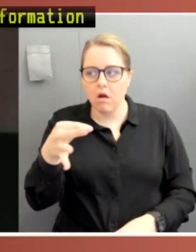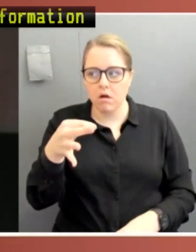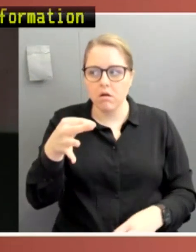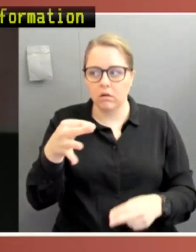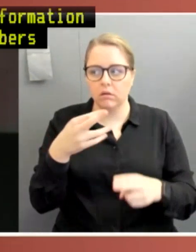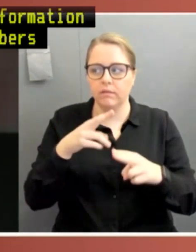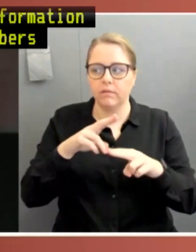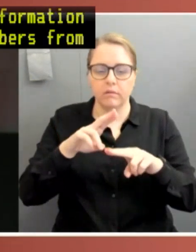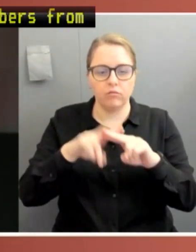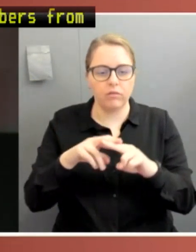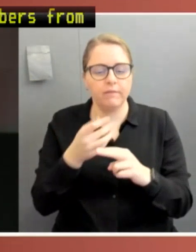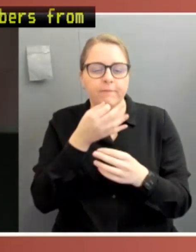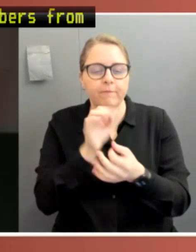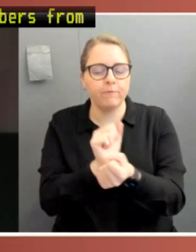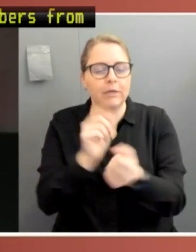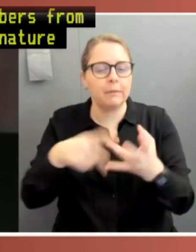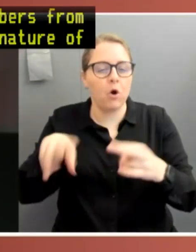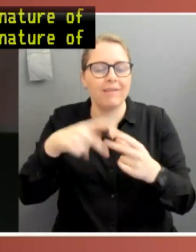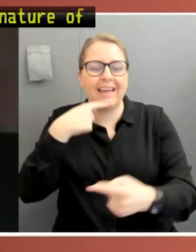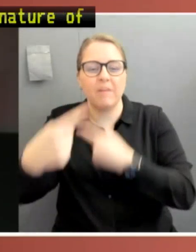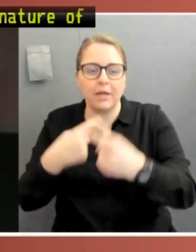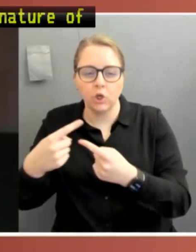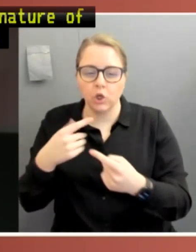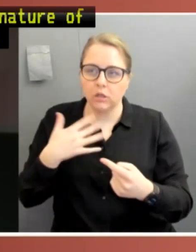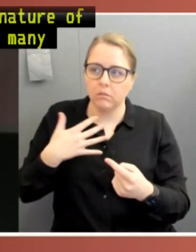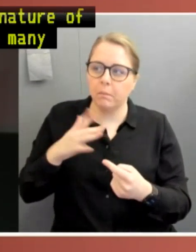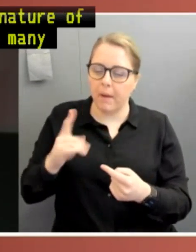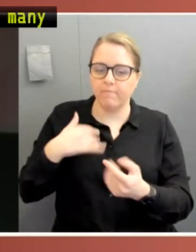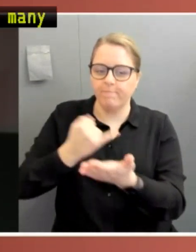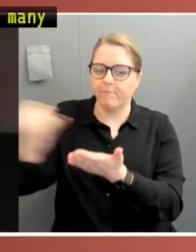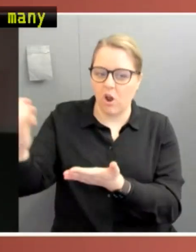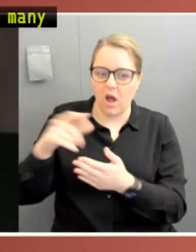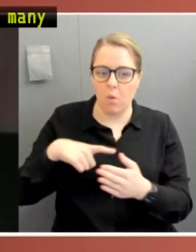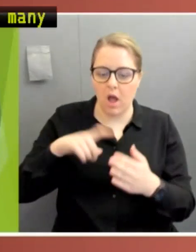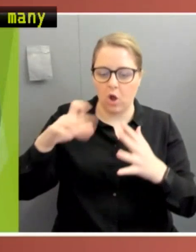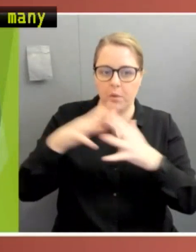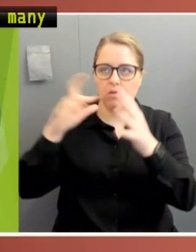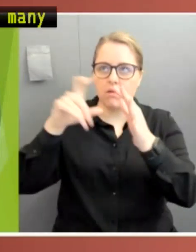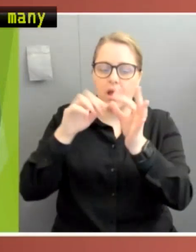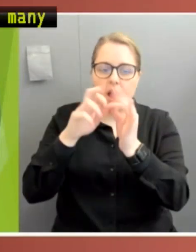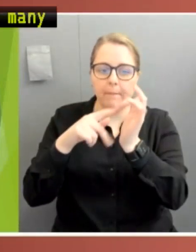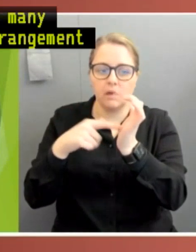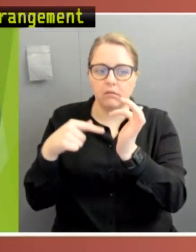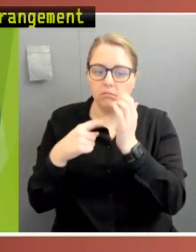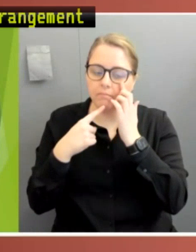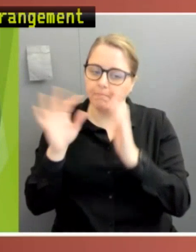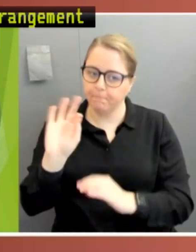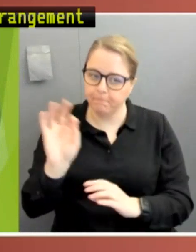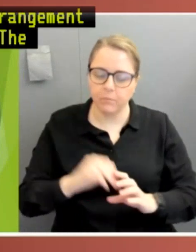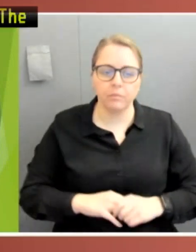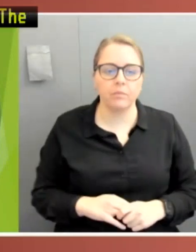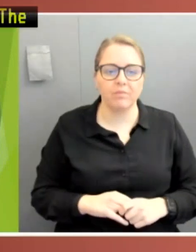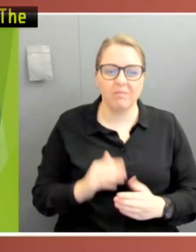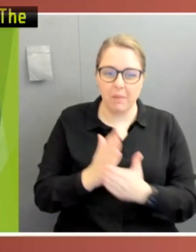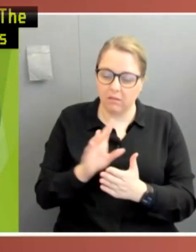However, as many people have noted, this arrangement was fundamentally flawed. The National Cabinet was not a Cabinet in the traditional sense